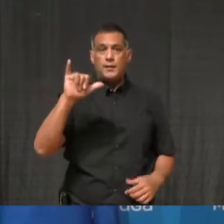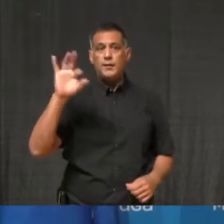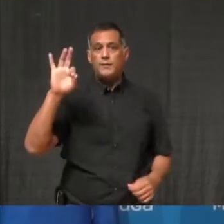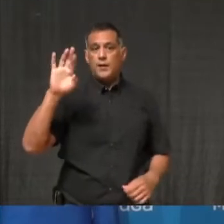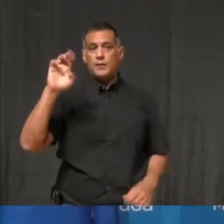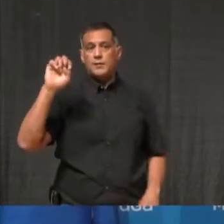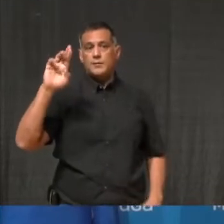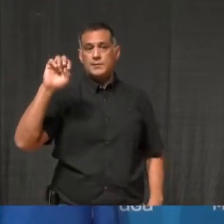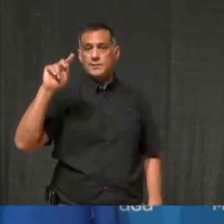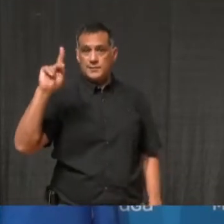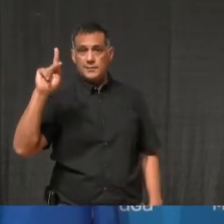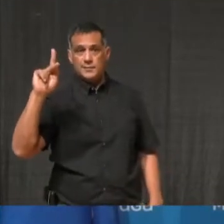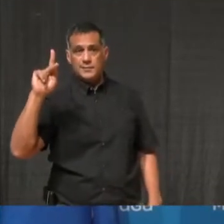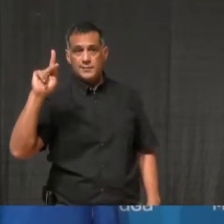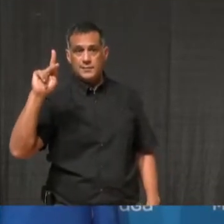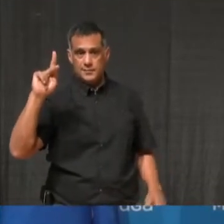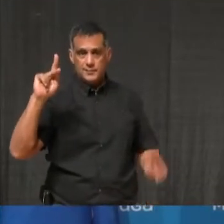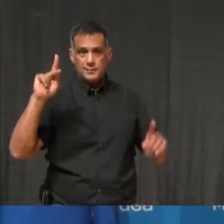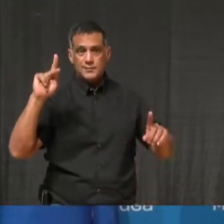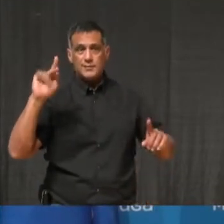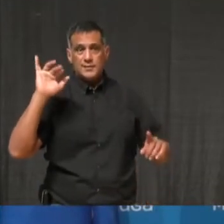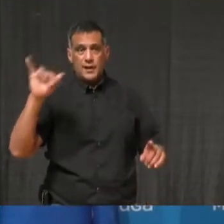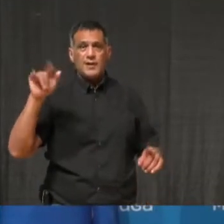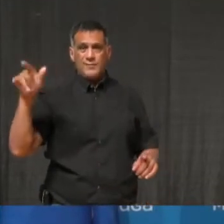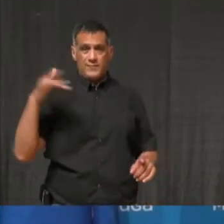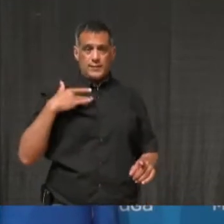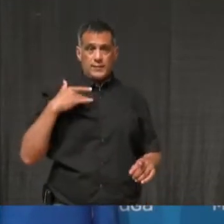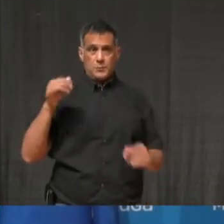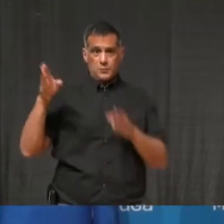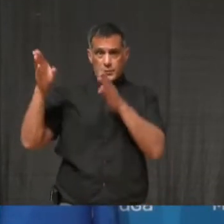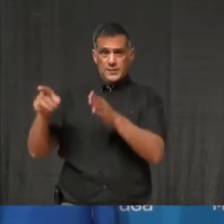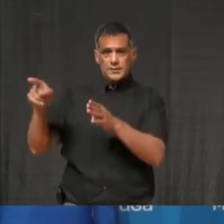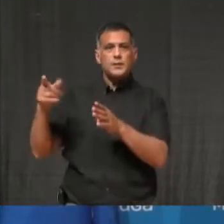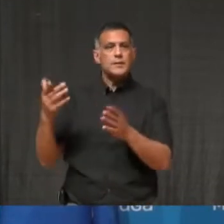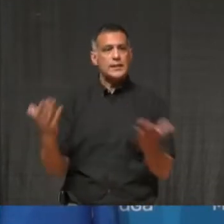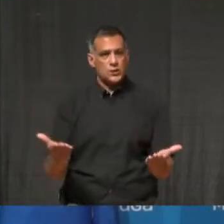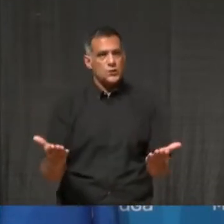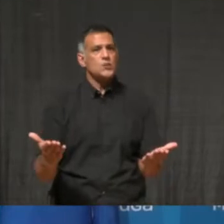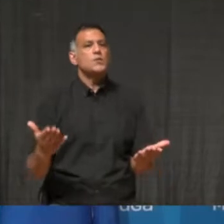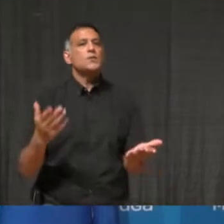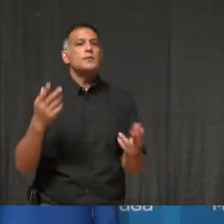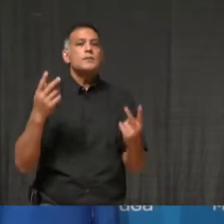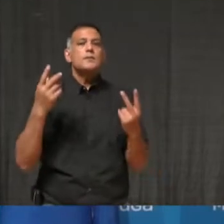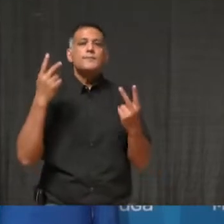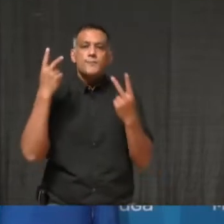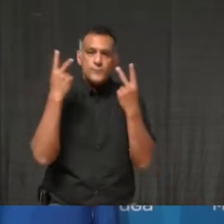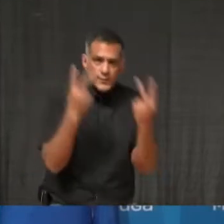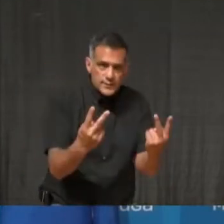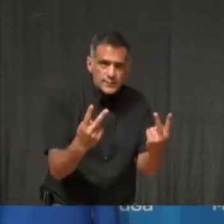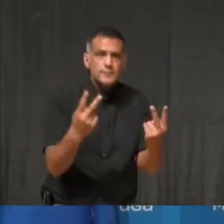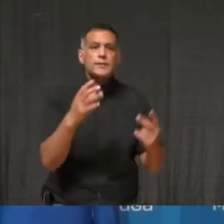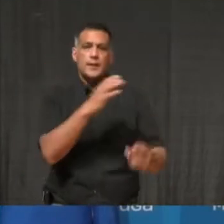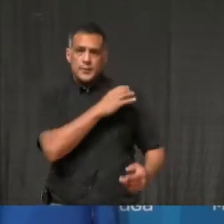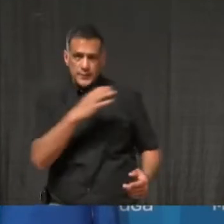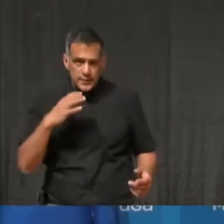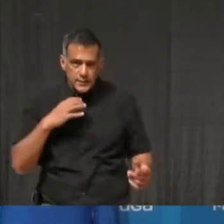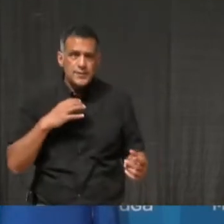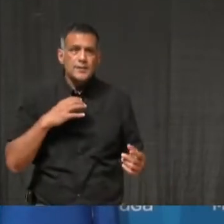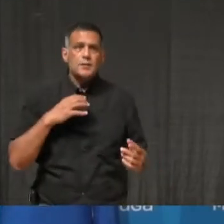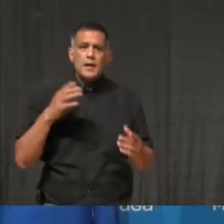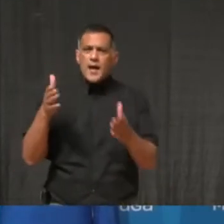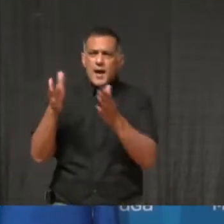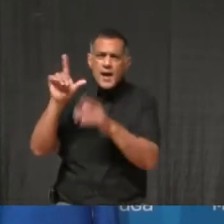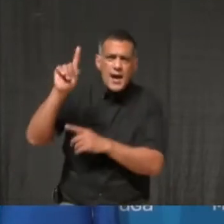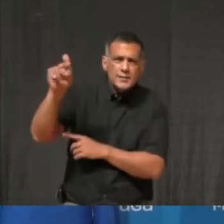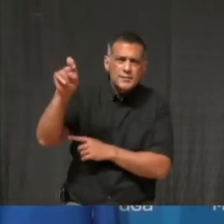sent a letter to the Prime Minister and the Premier urging both to provide additional supports and immediately release the promised